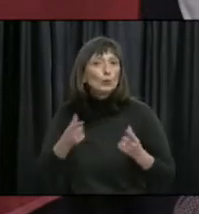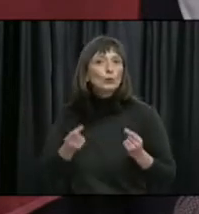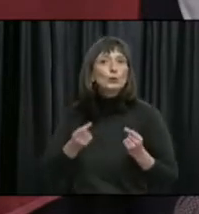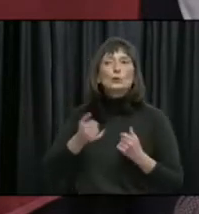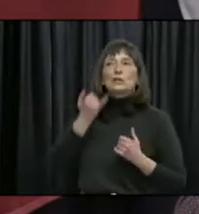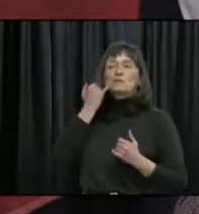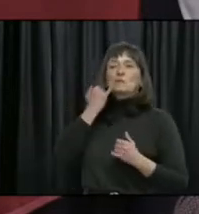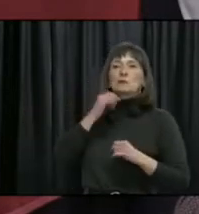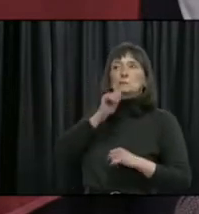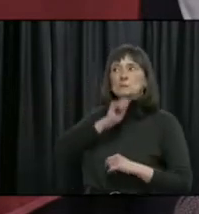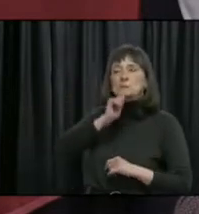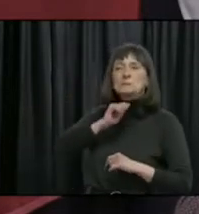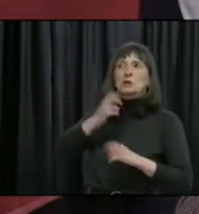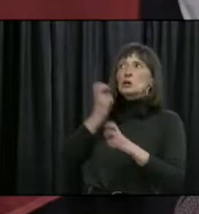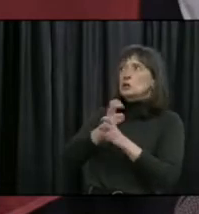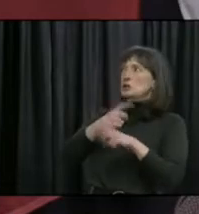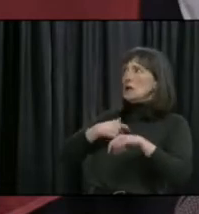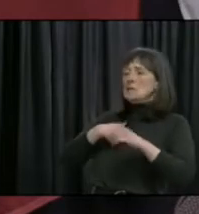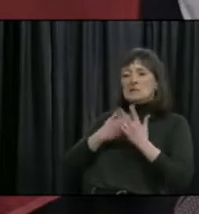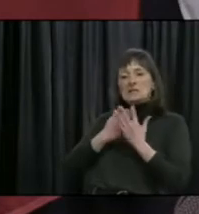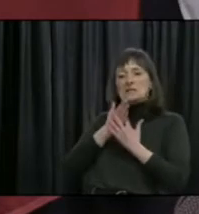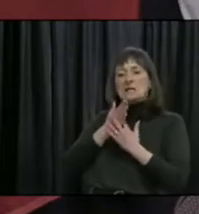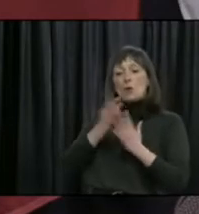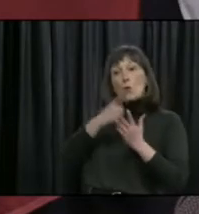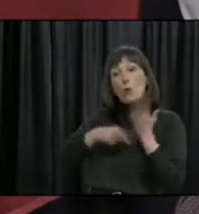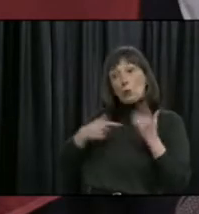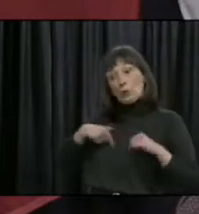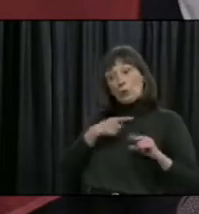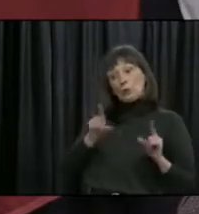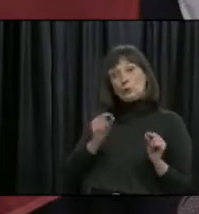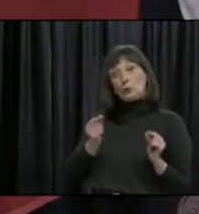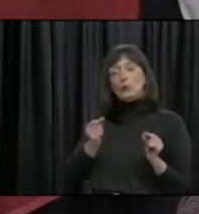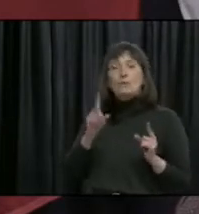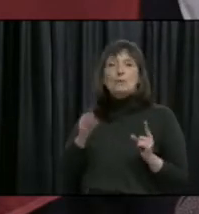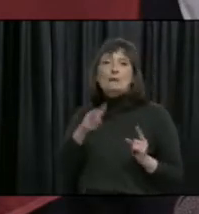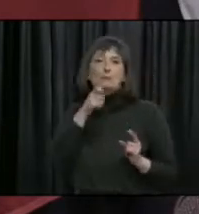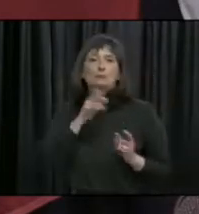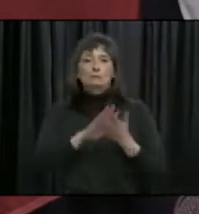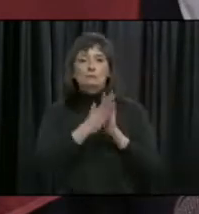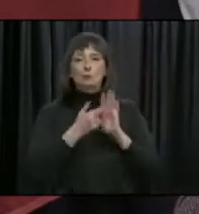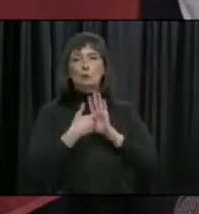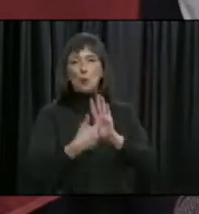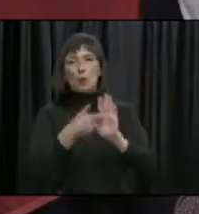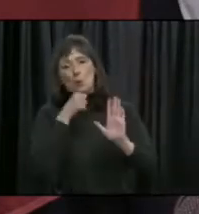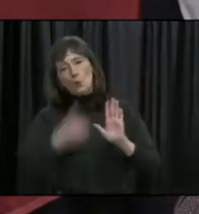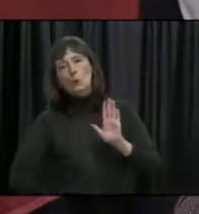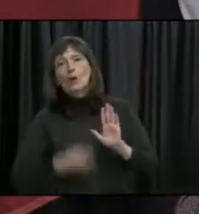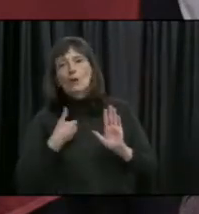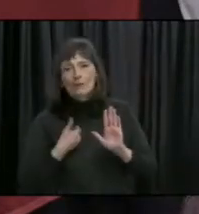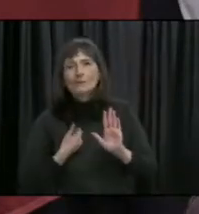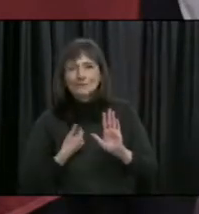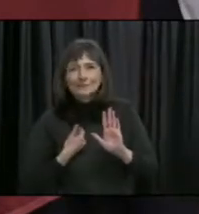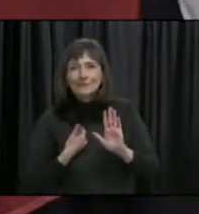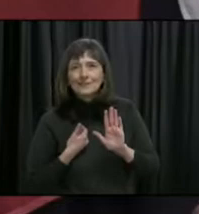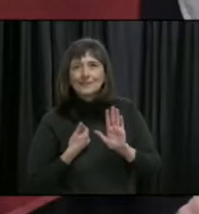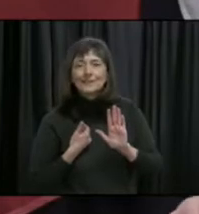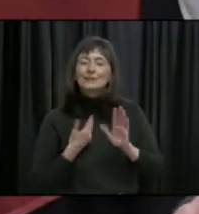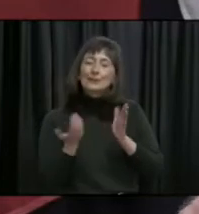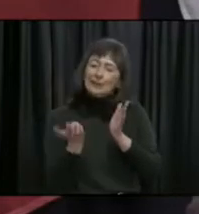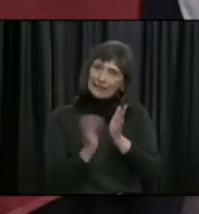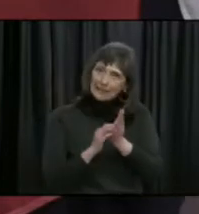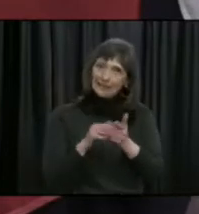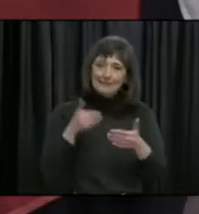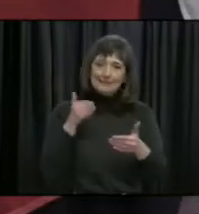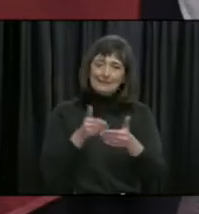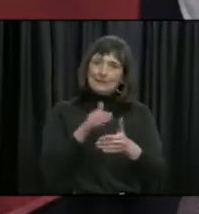adversity that will have an impact on our well-being. So, as we head into this weekend, continue to follow the health guidelines.